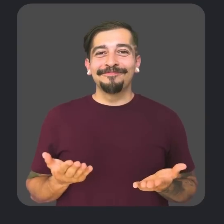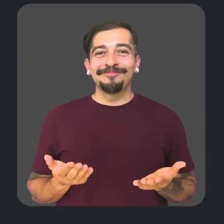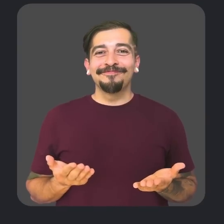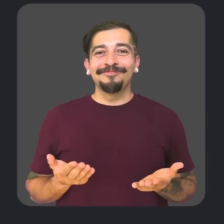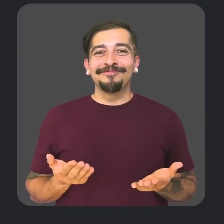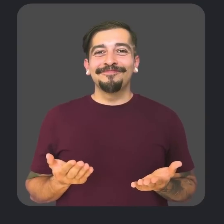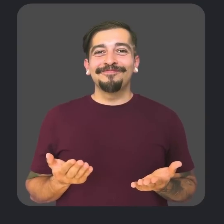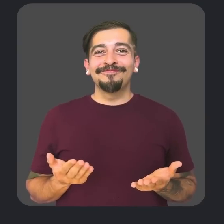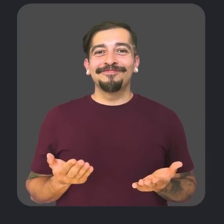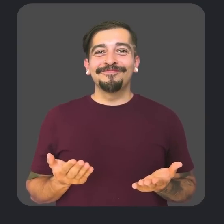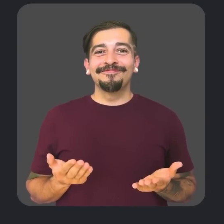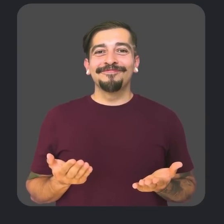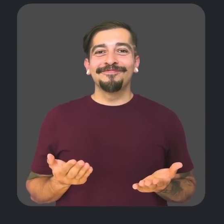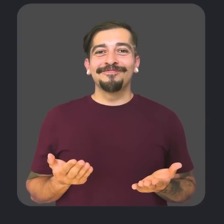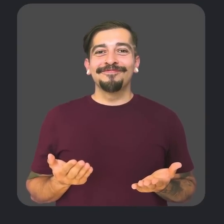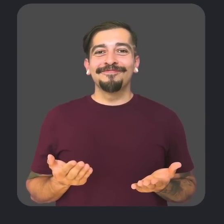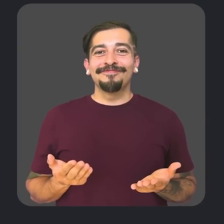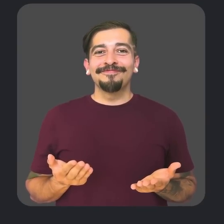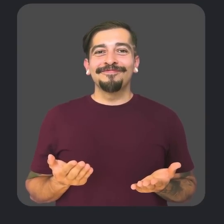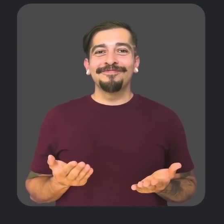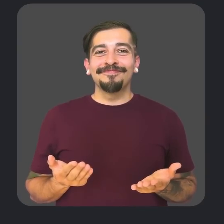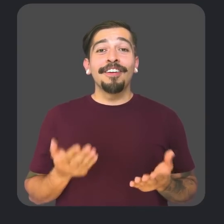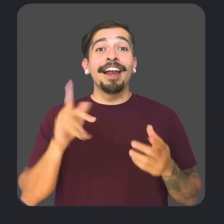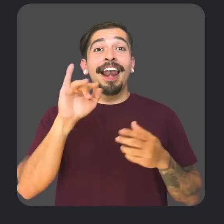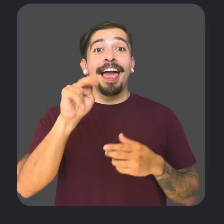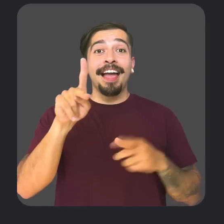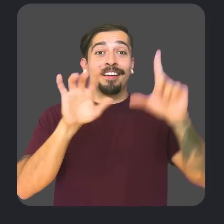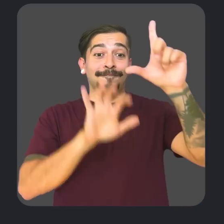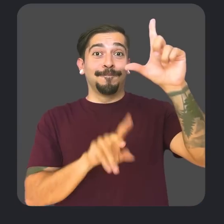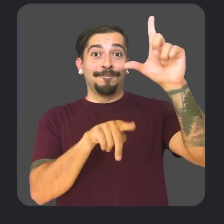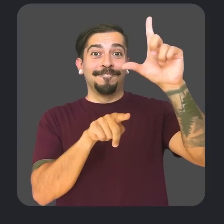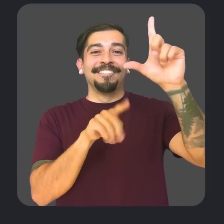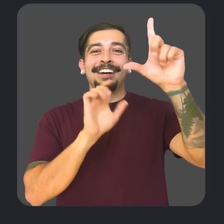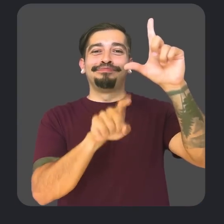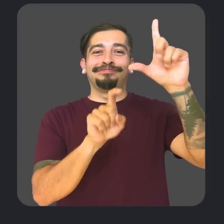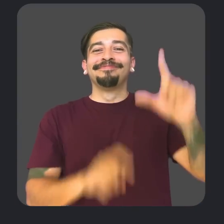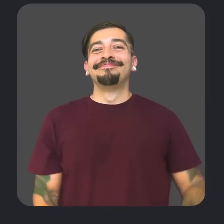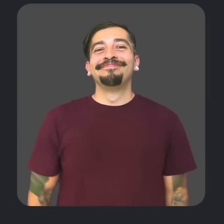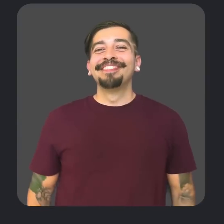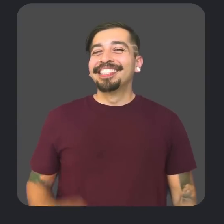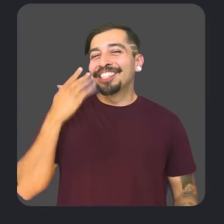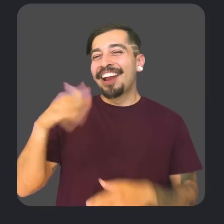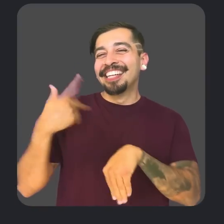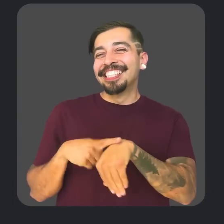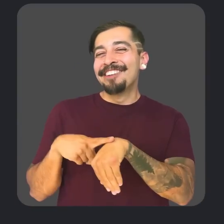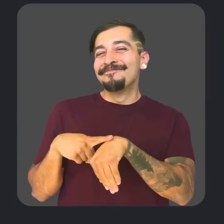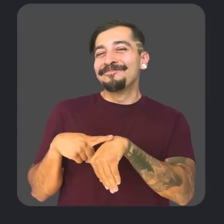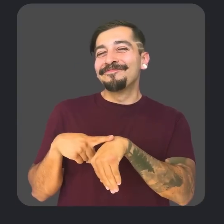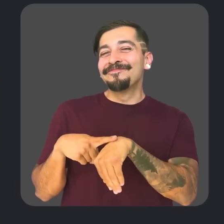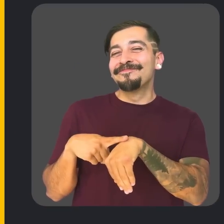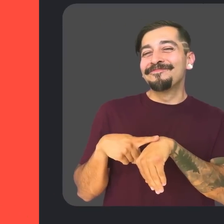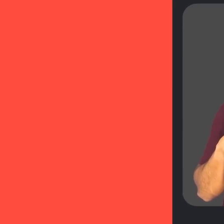at g.co slash a11y slash news, or by clicking the link in the description of this video. Until next time!